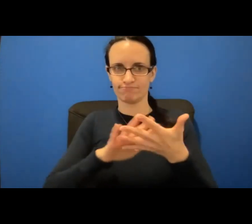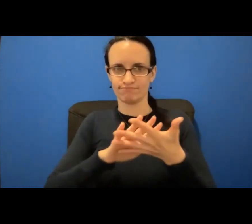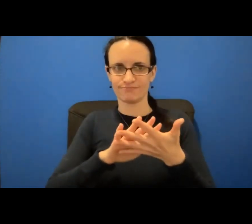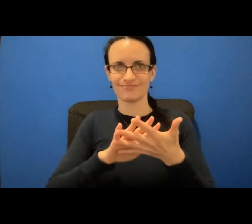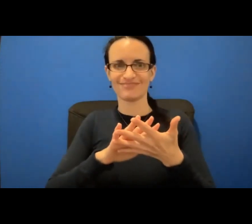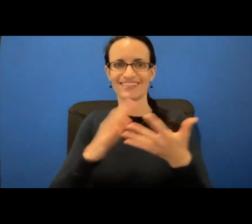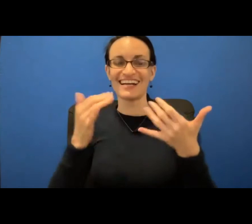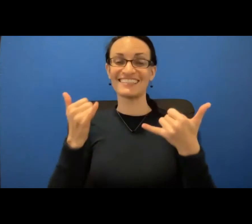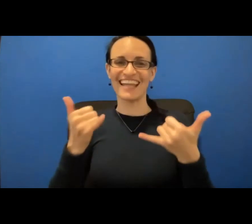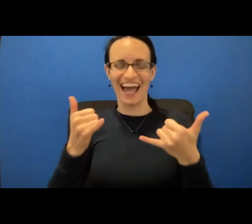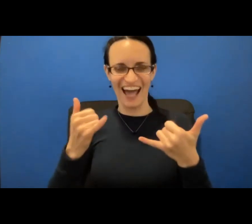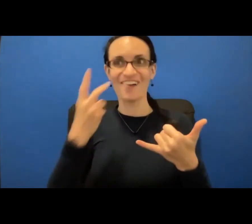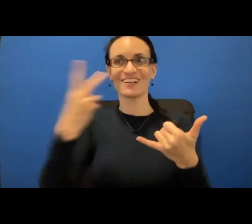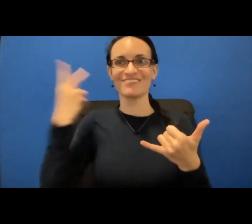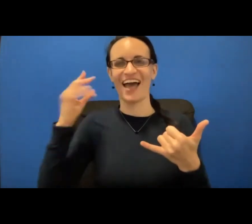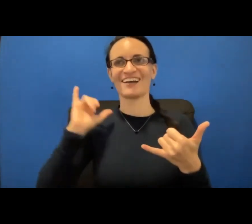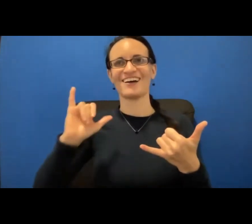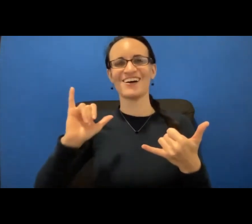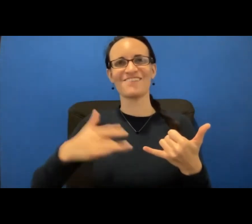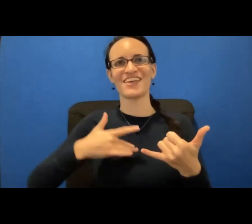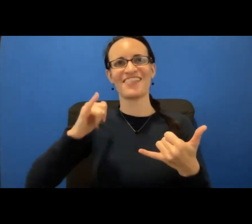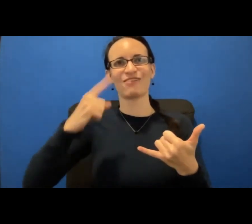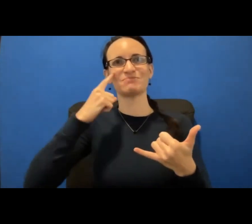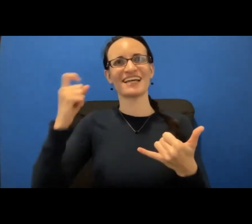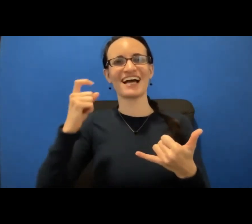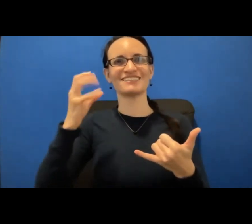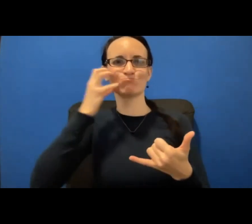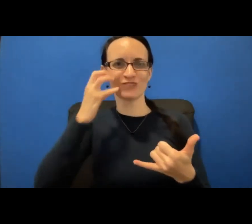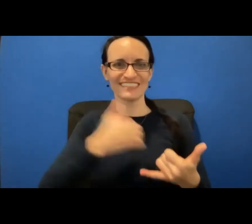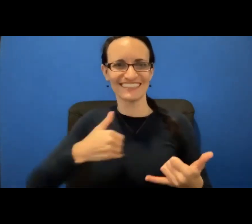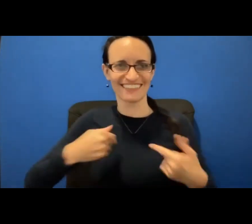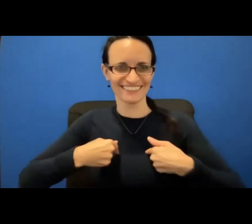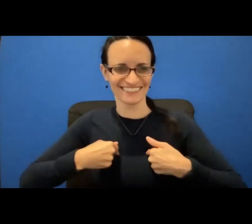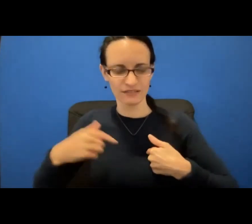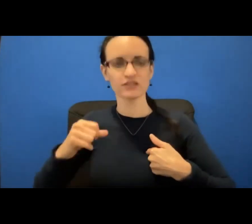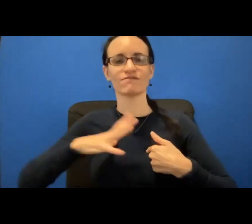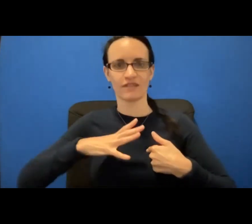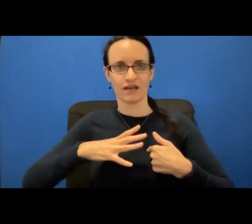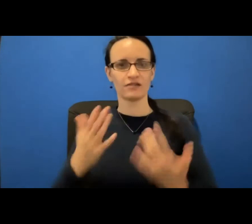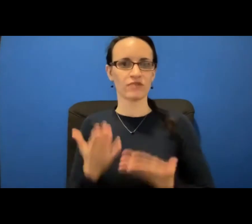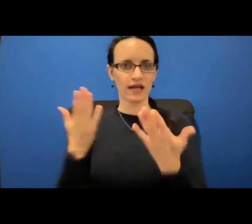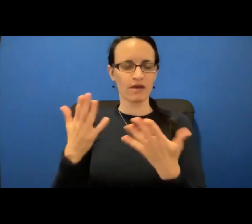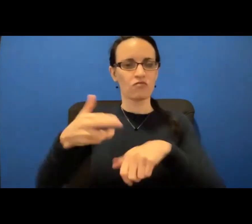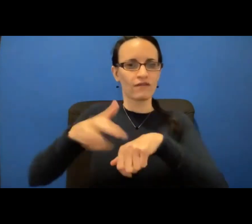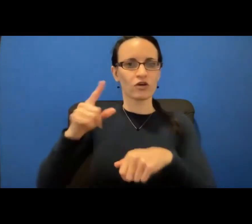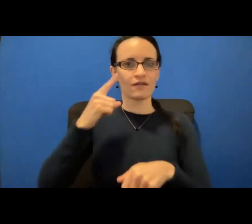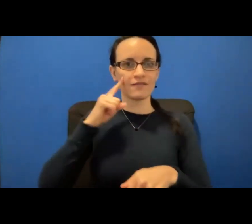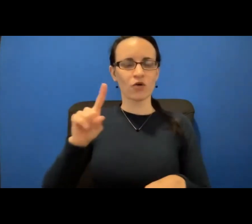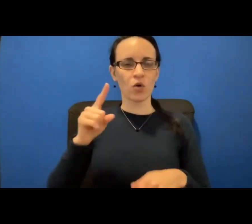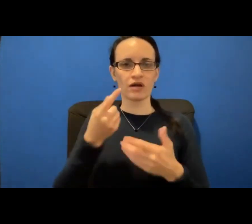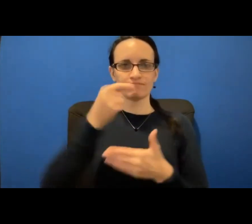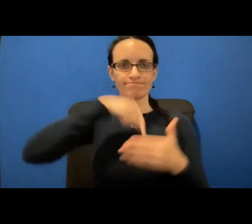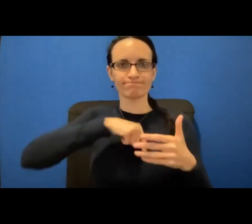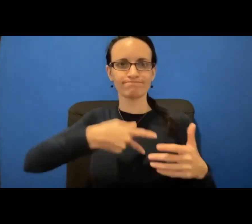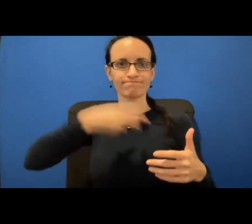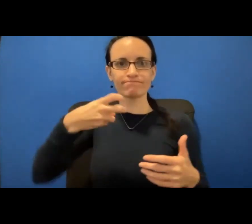We've talked a lot about it, breast density. So she recommended me for a biopsy. And I remember I